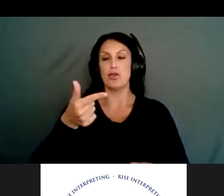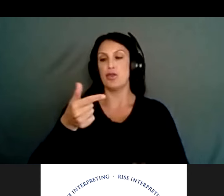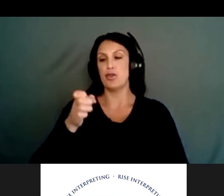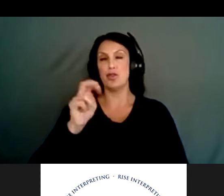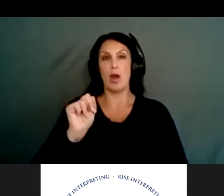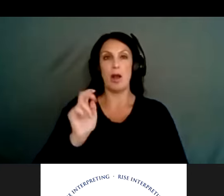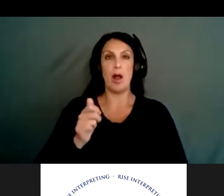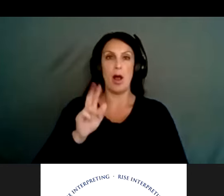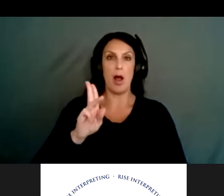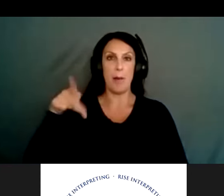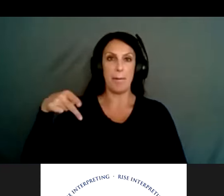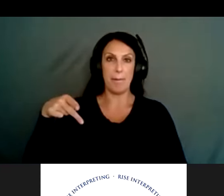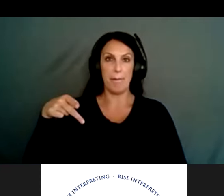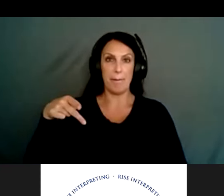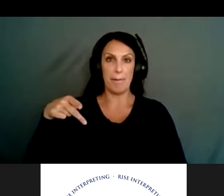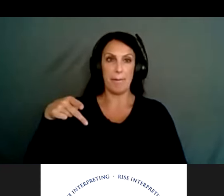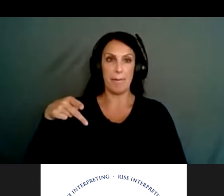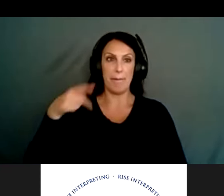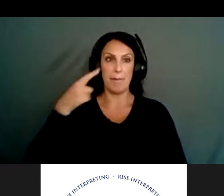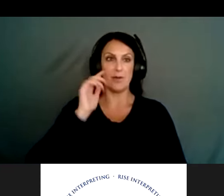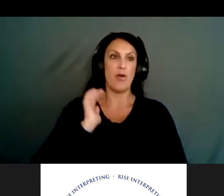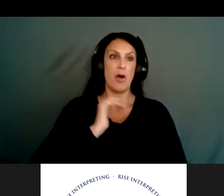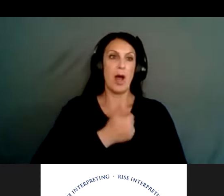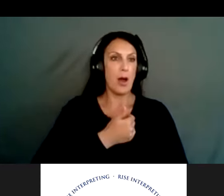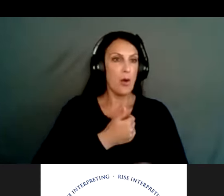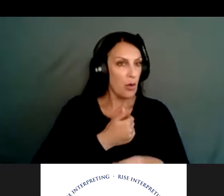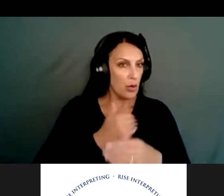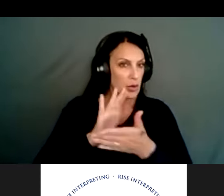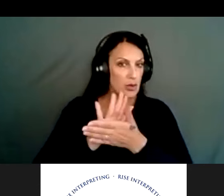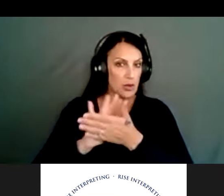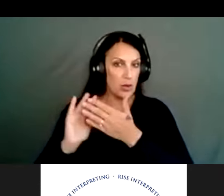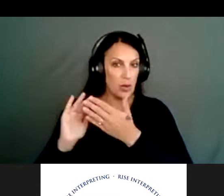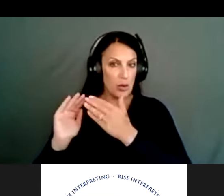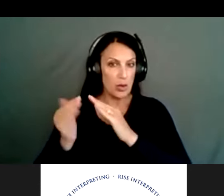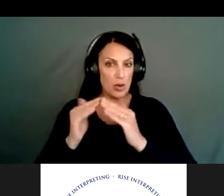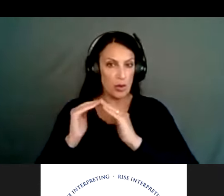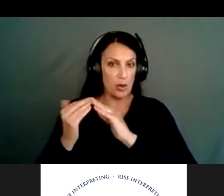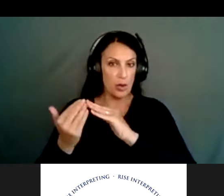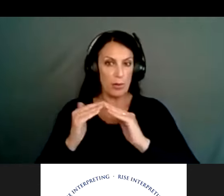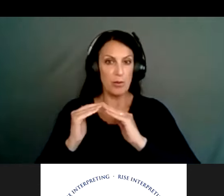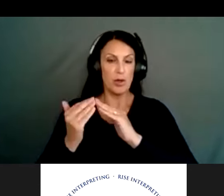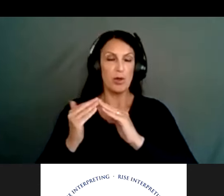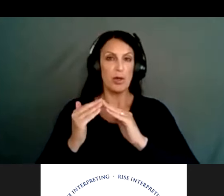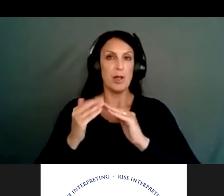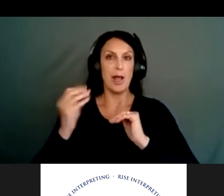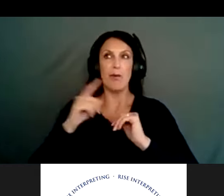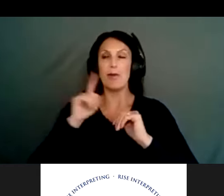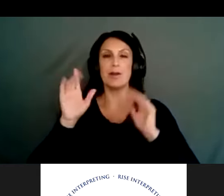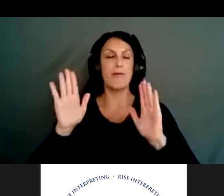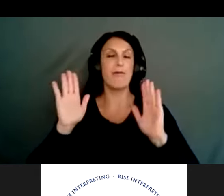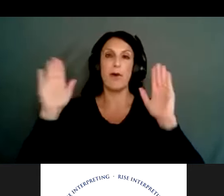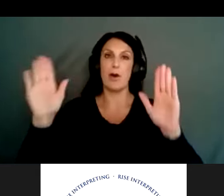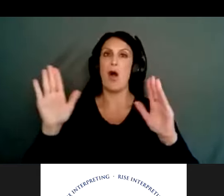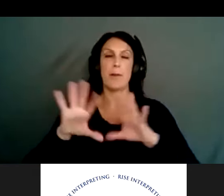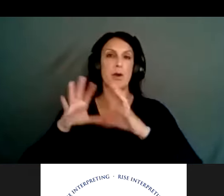community. And right now what they've been working on, and I'll just say that they're a phenomenal group of,